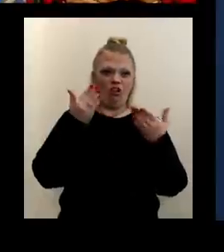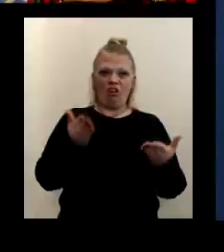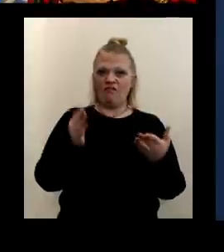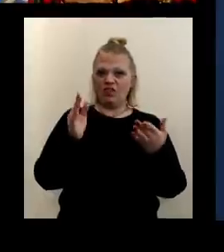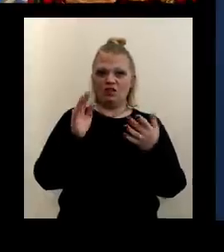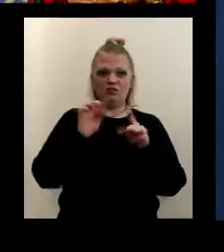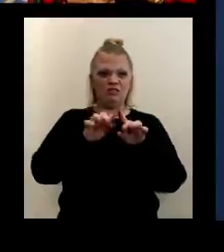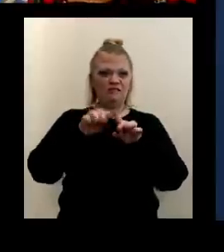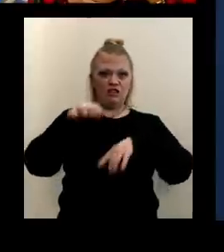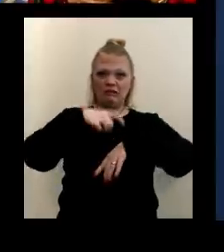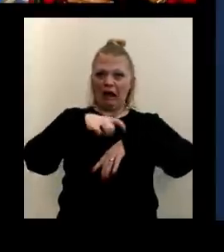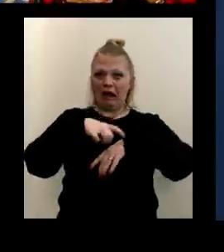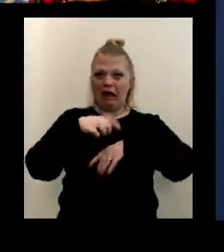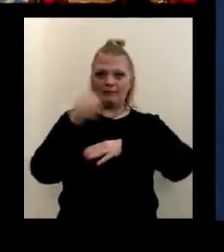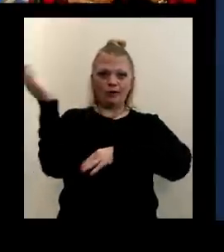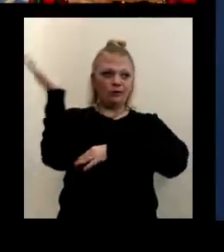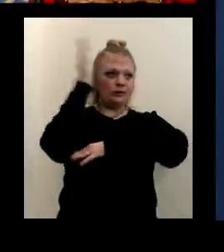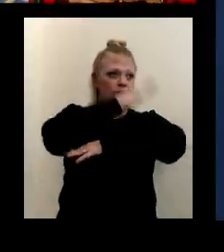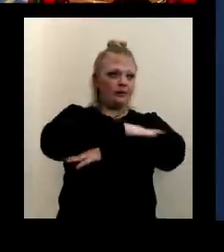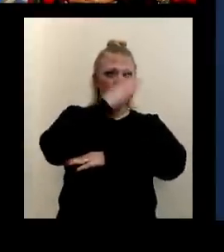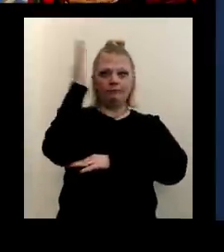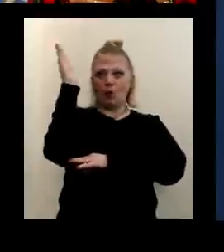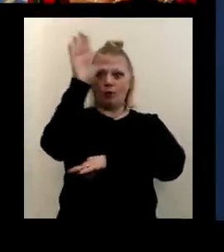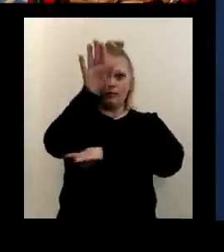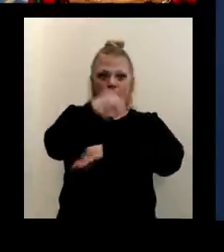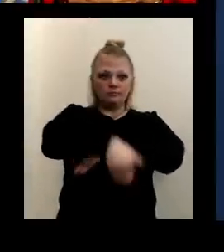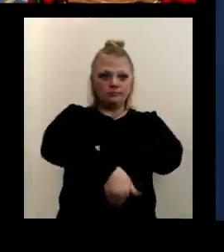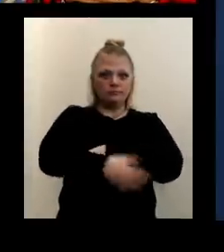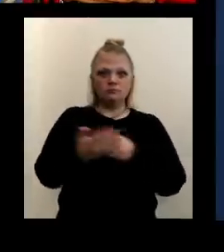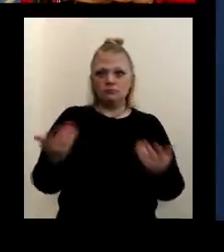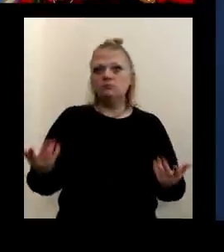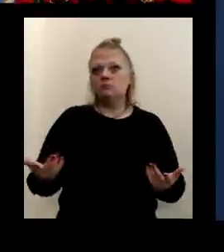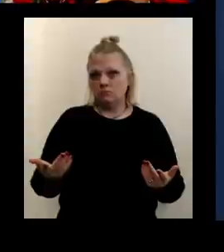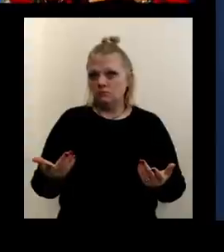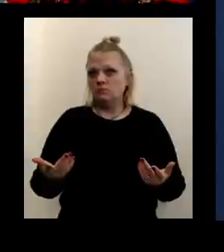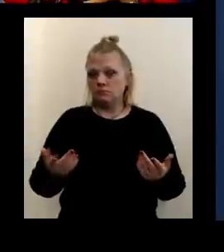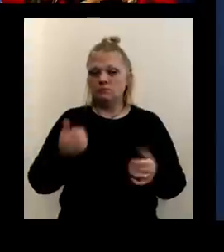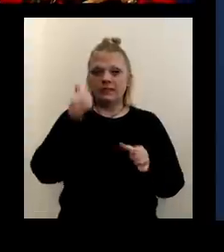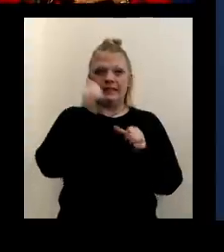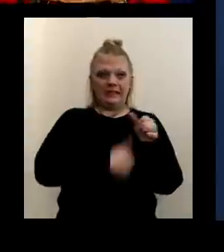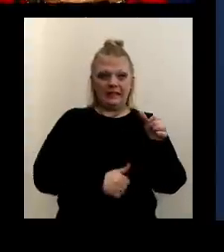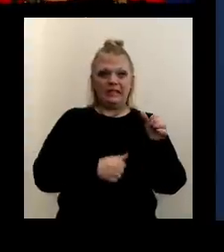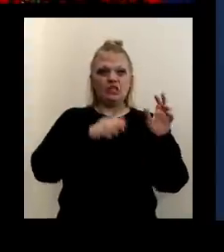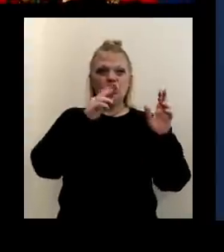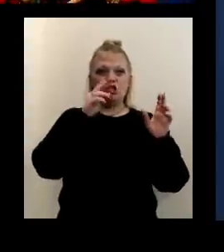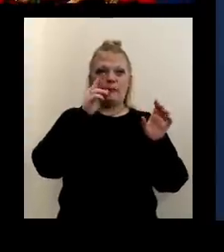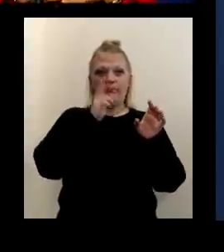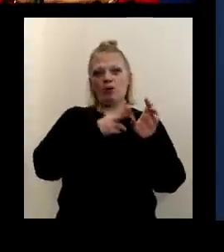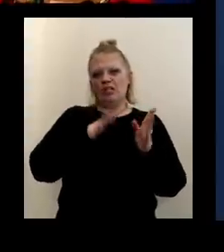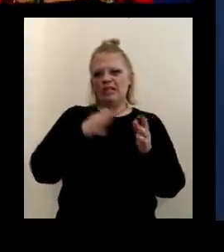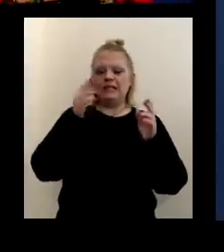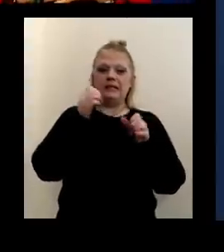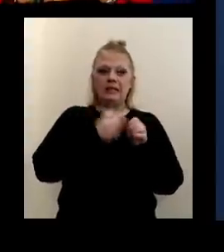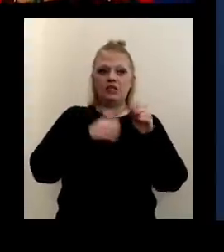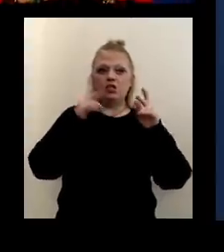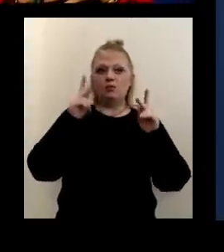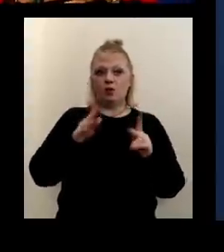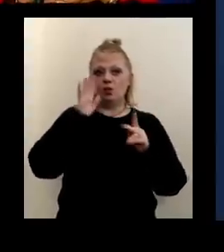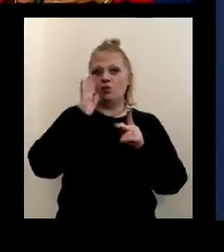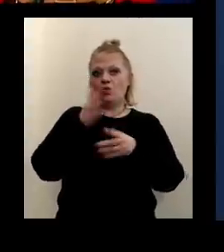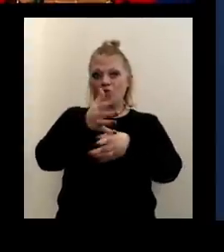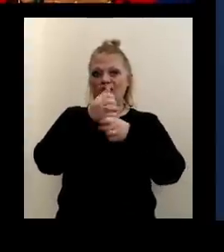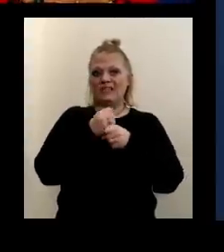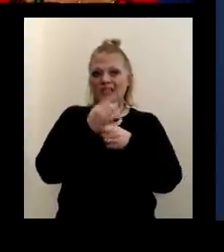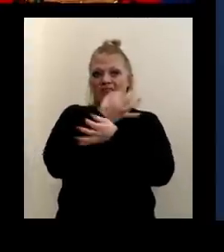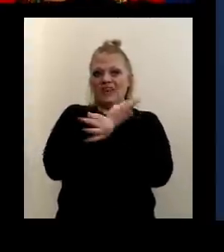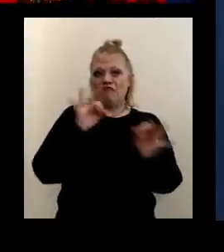types of, times of the day, morning, midday, um, Um, and each participant of these trainings will receive a free